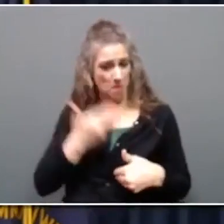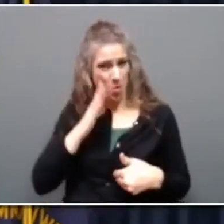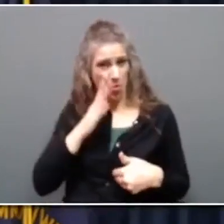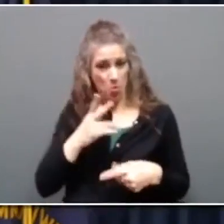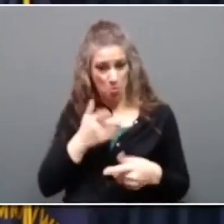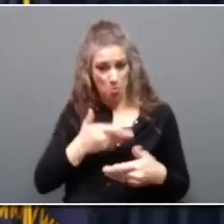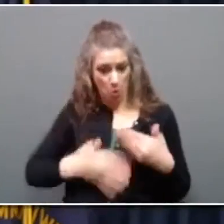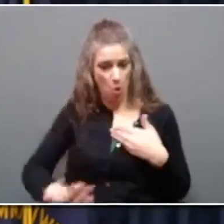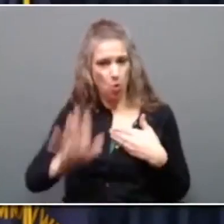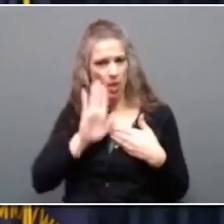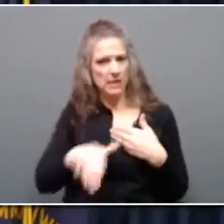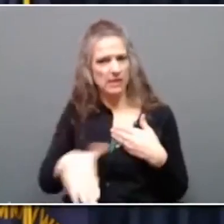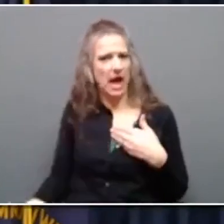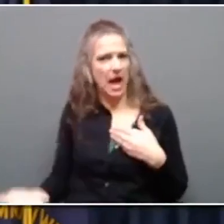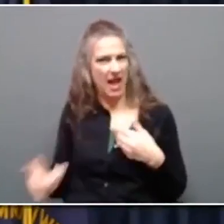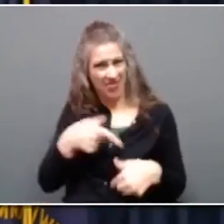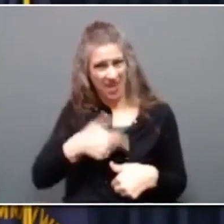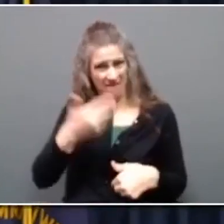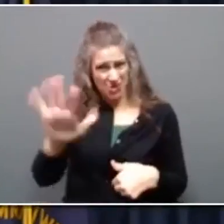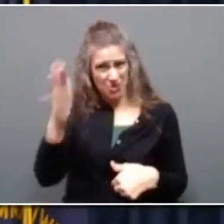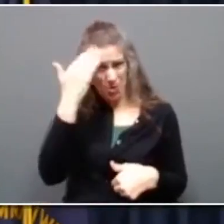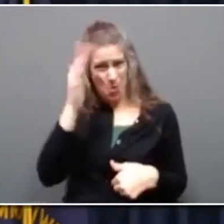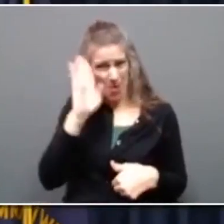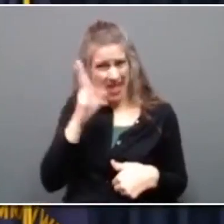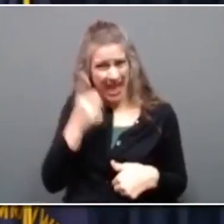if it hasn't already happened.